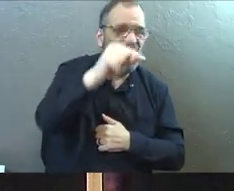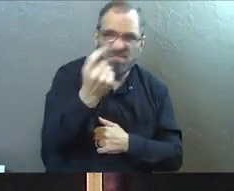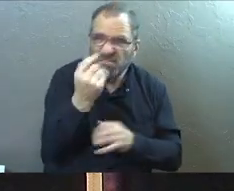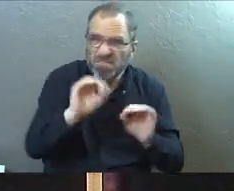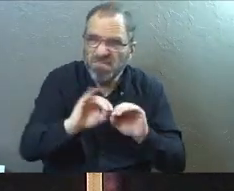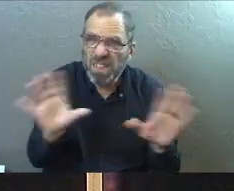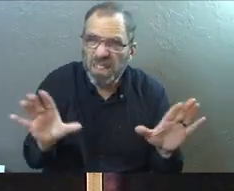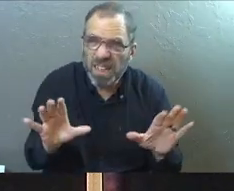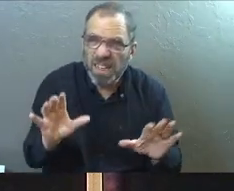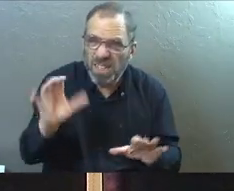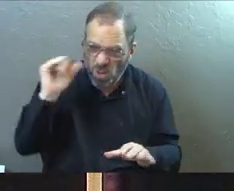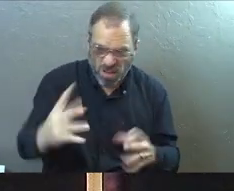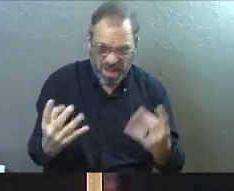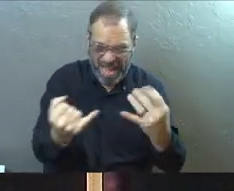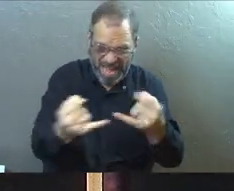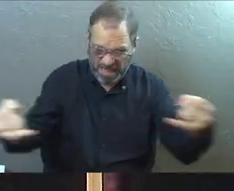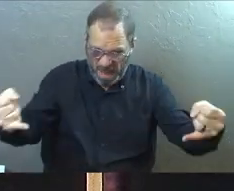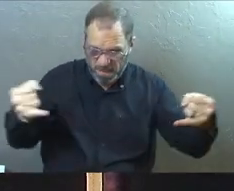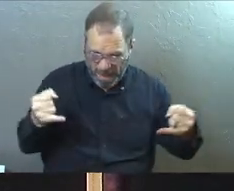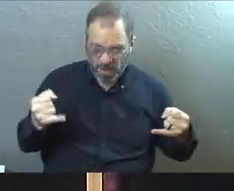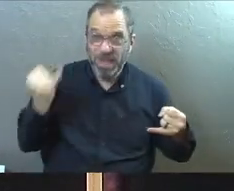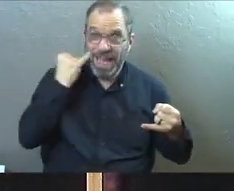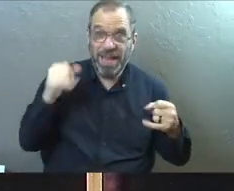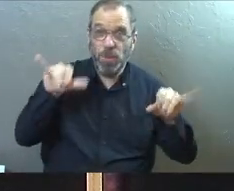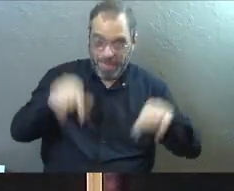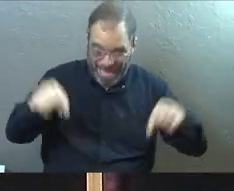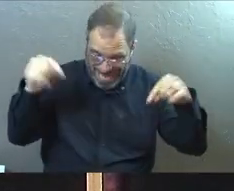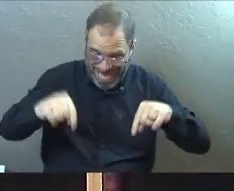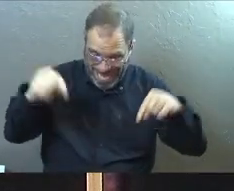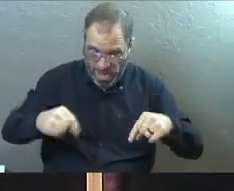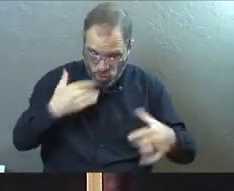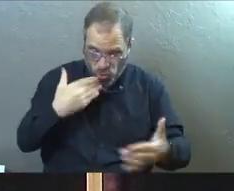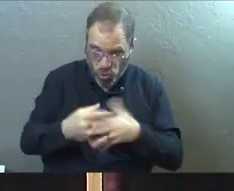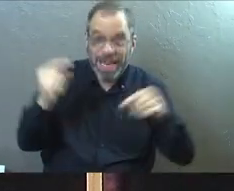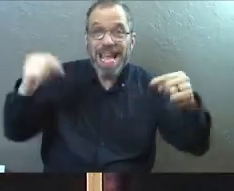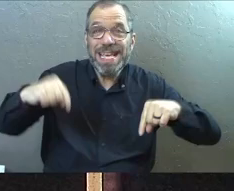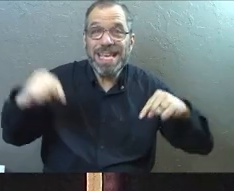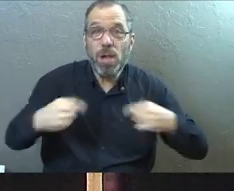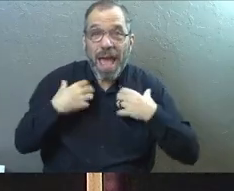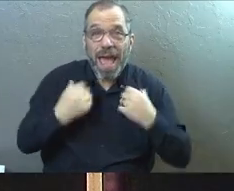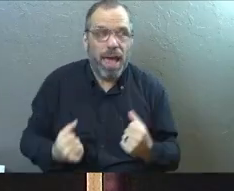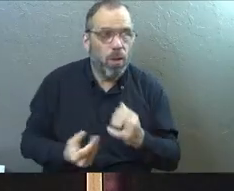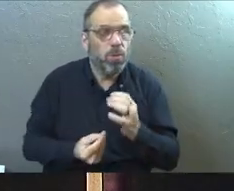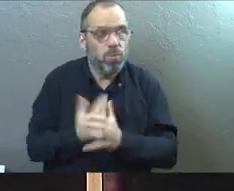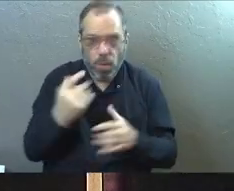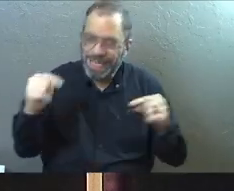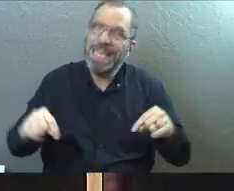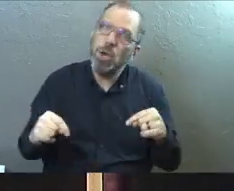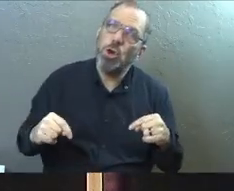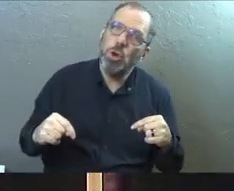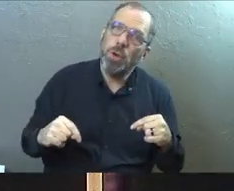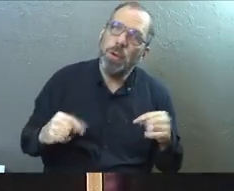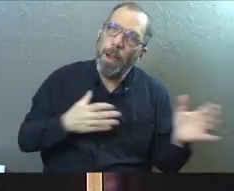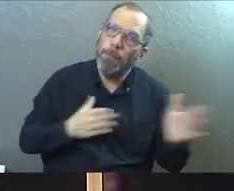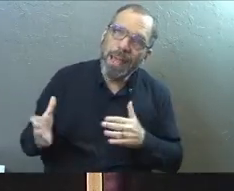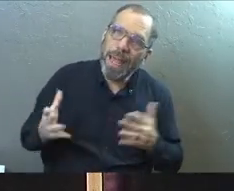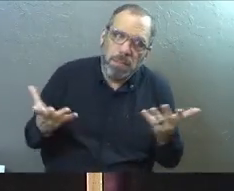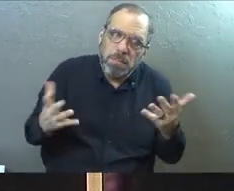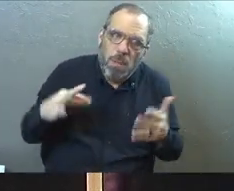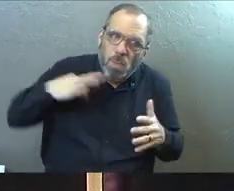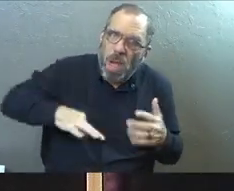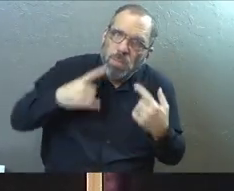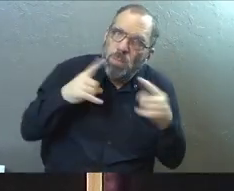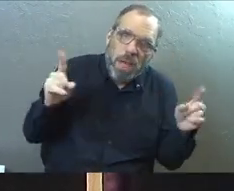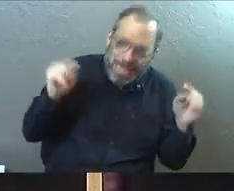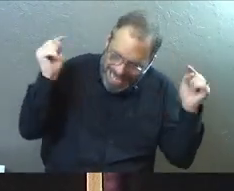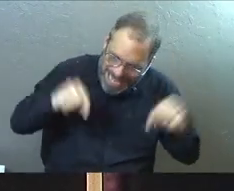Does that make sense? And God's got those things for us and he goes if you stay here, man there's good things. There's health. There's growth. There's plans that you can prosper